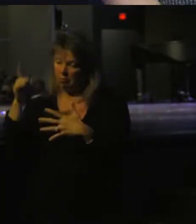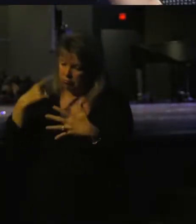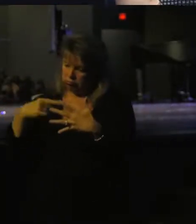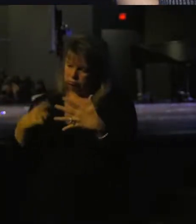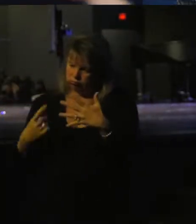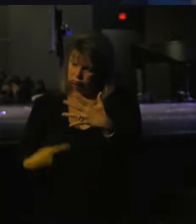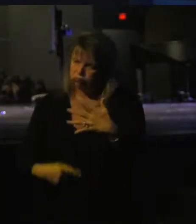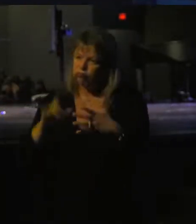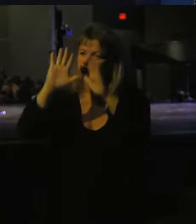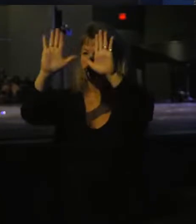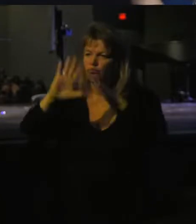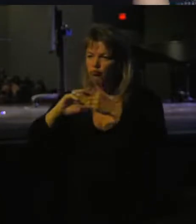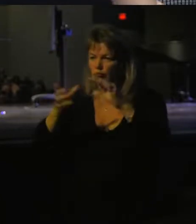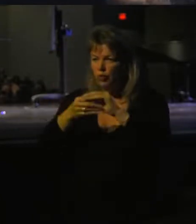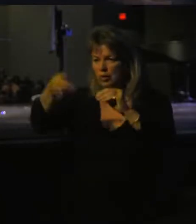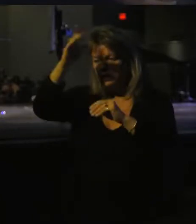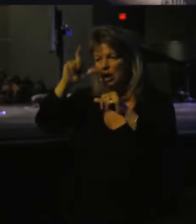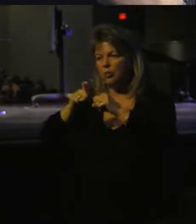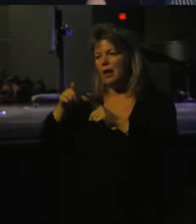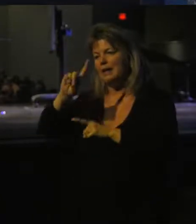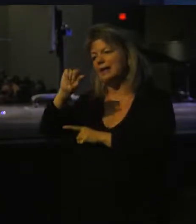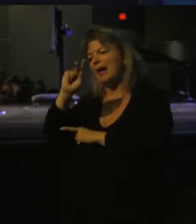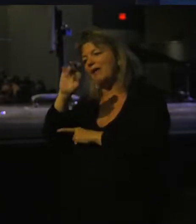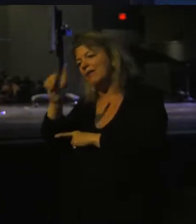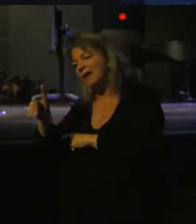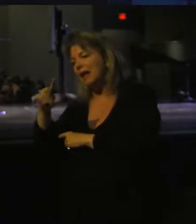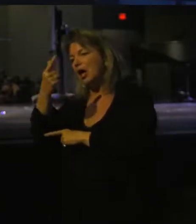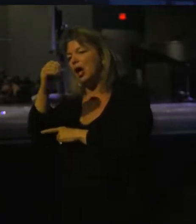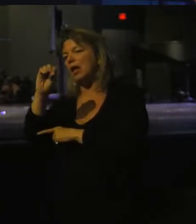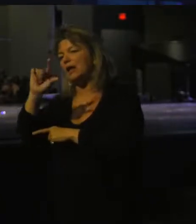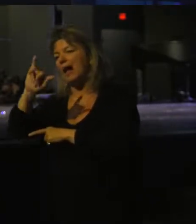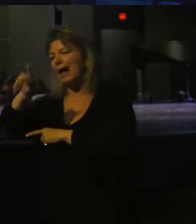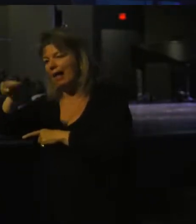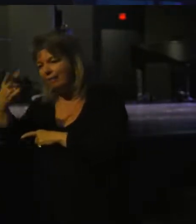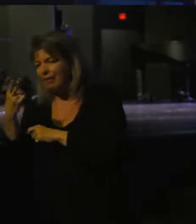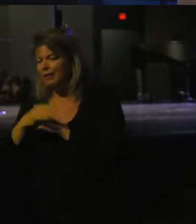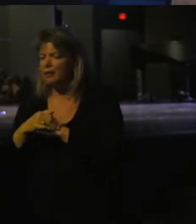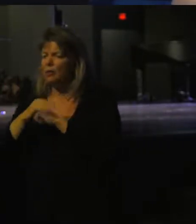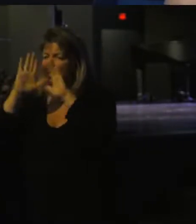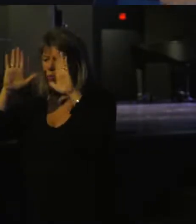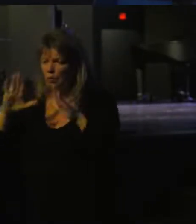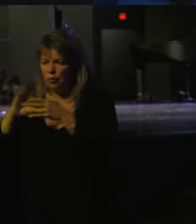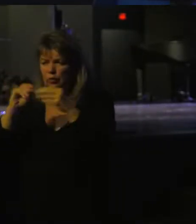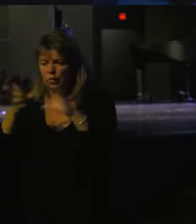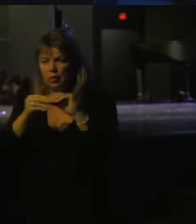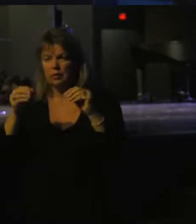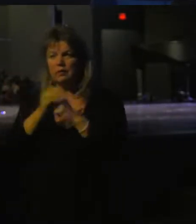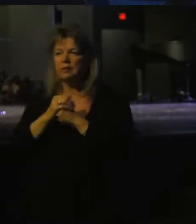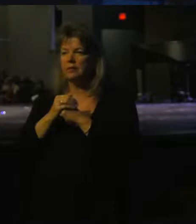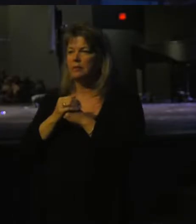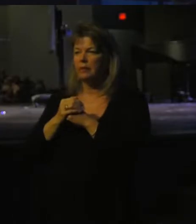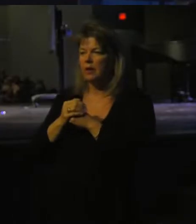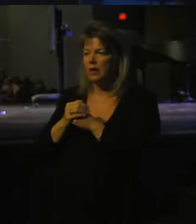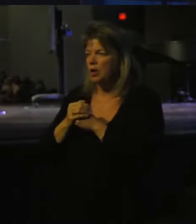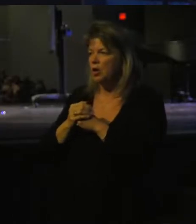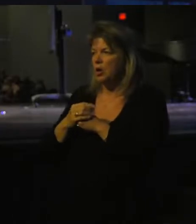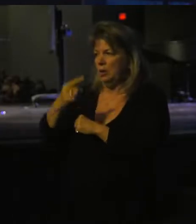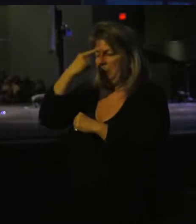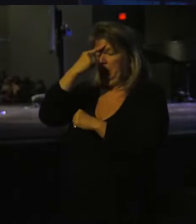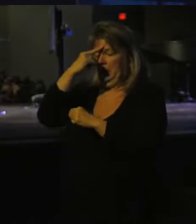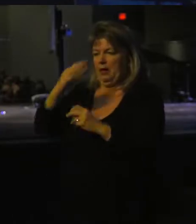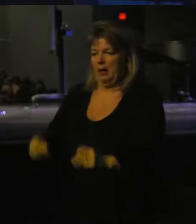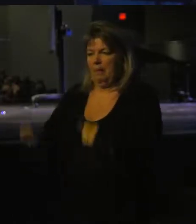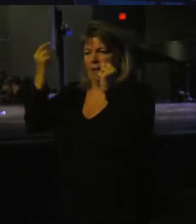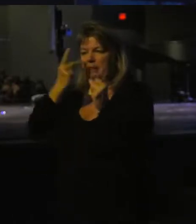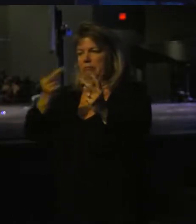all incredible stories in God's word. You think of David and Goliath, and those incredible stories, when I say them, your mind immediately goes somewhere. And even